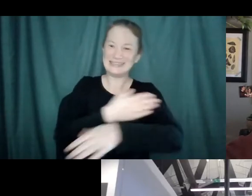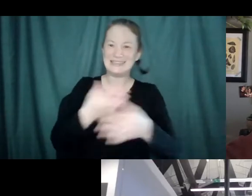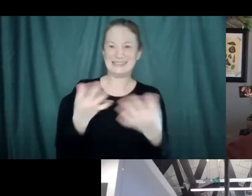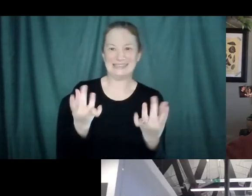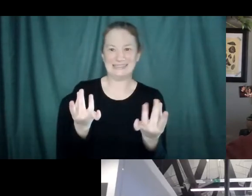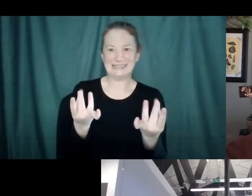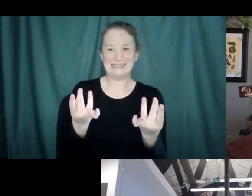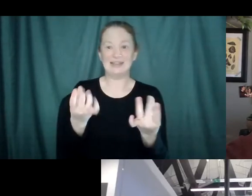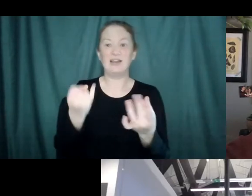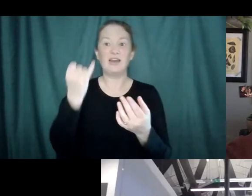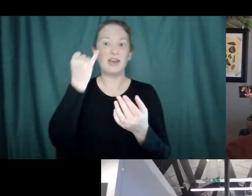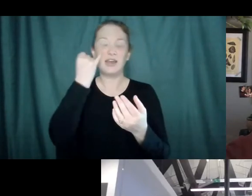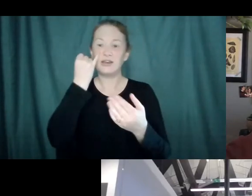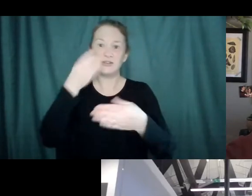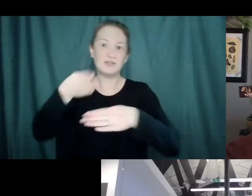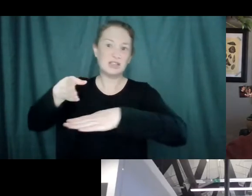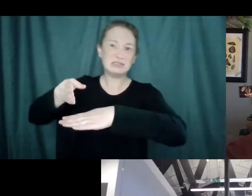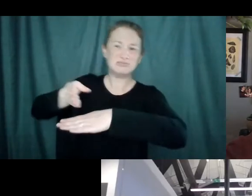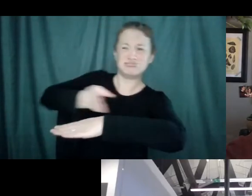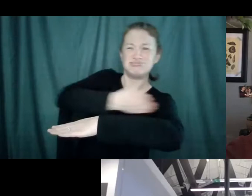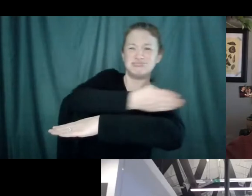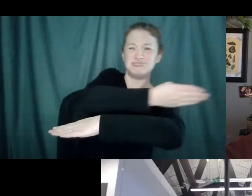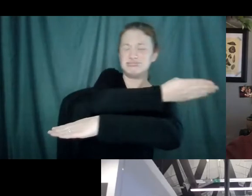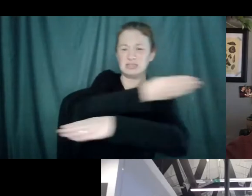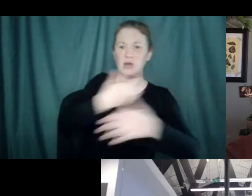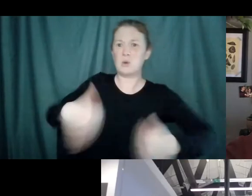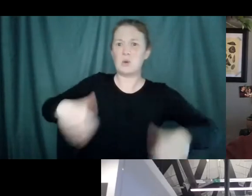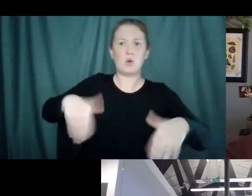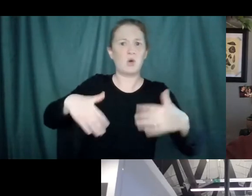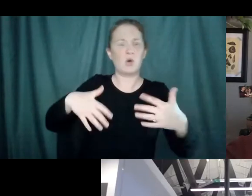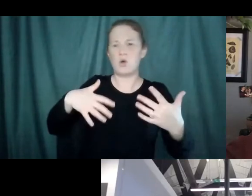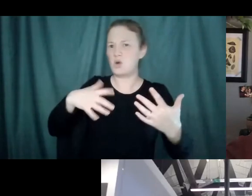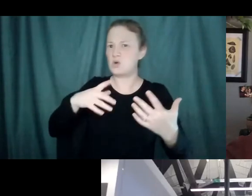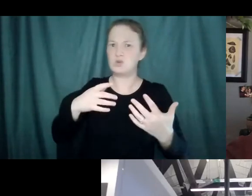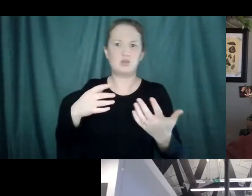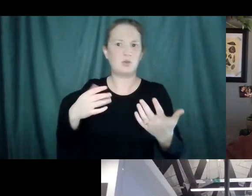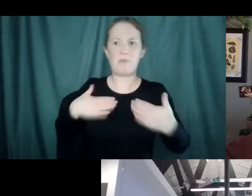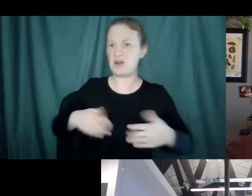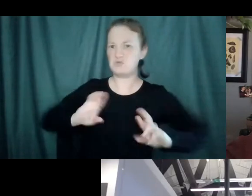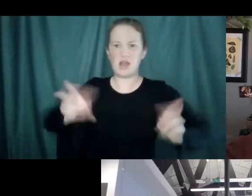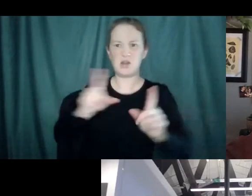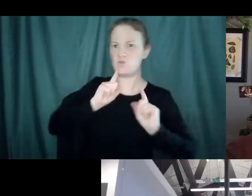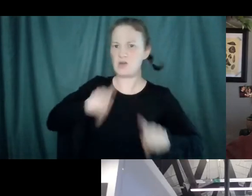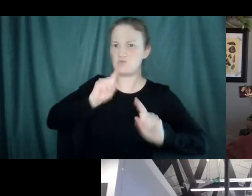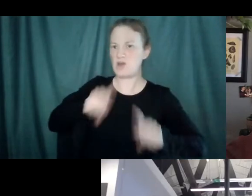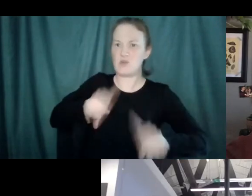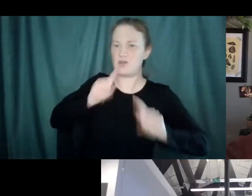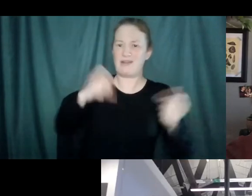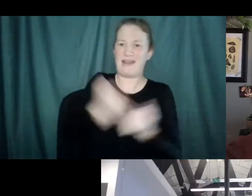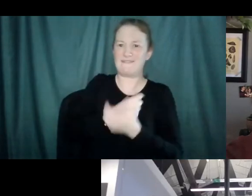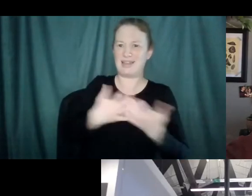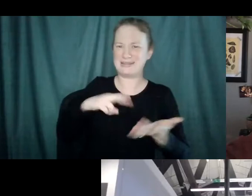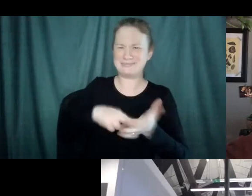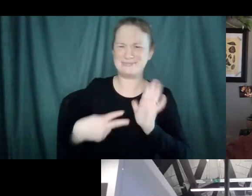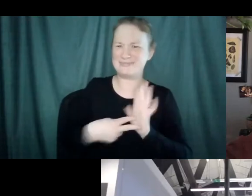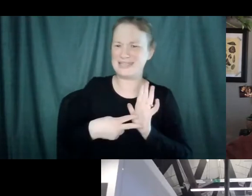you go too far in the other direction, if your immune system is set to react to everything, you run a risk of